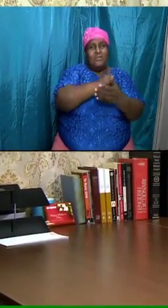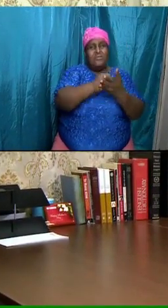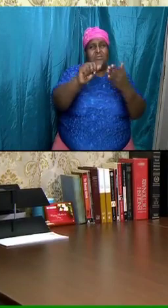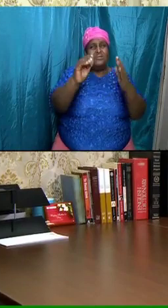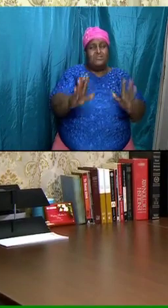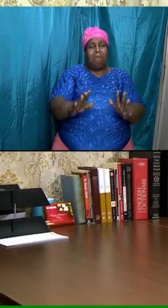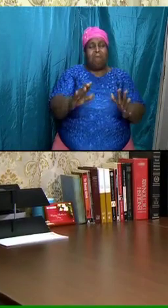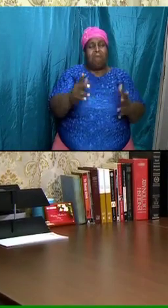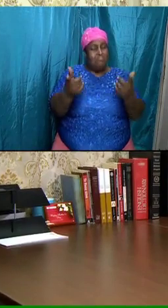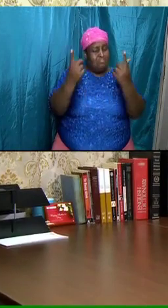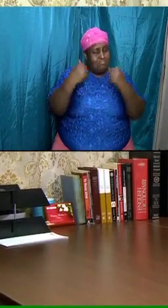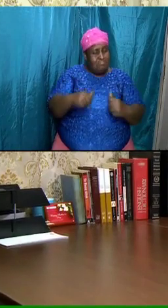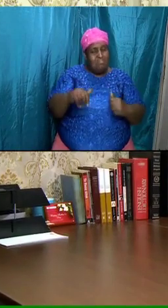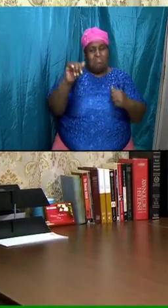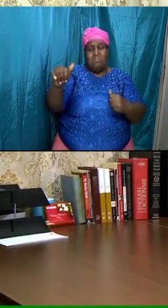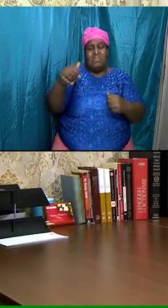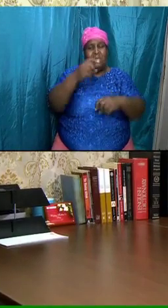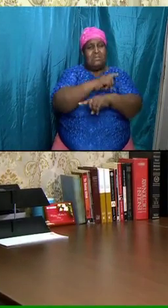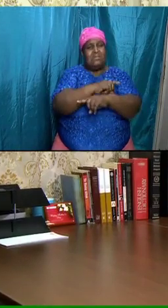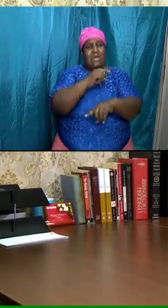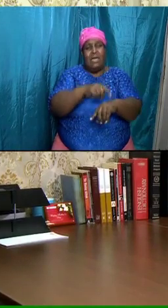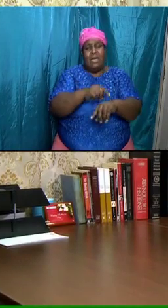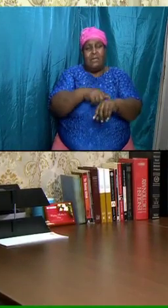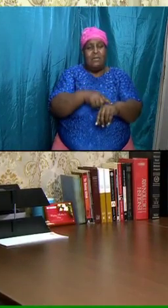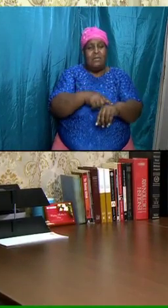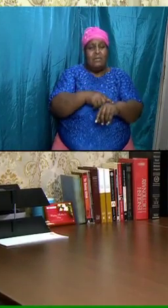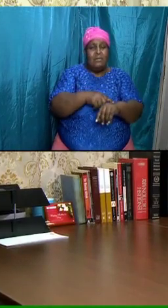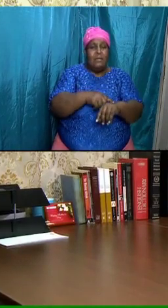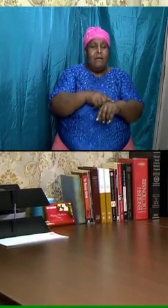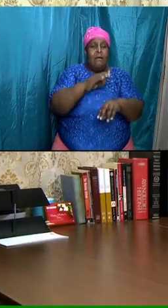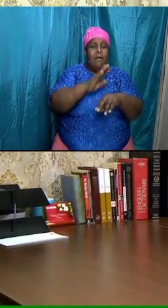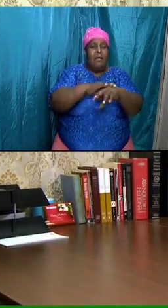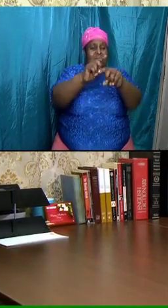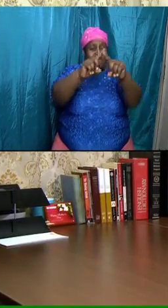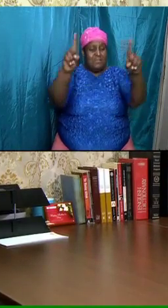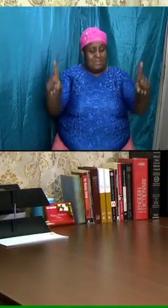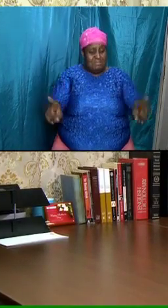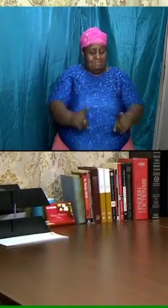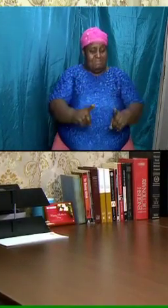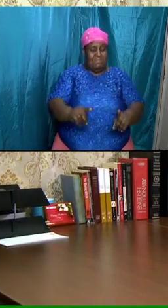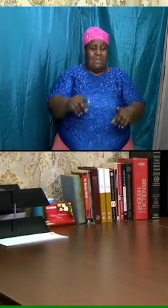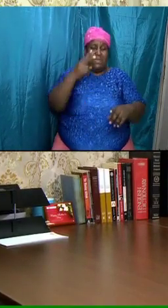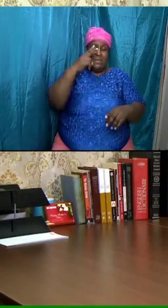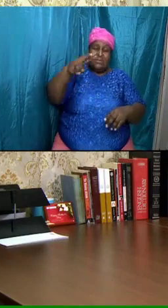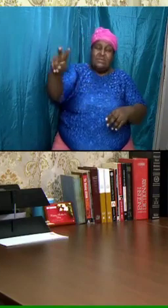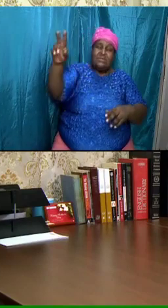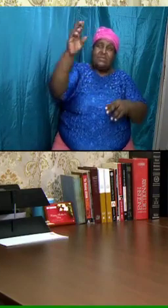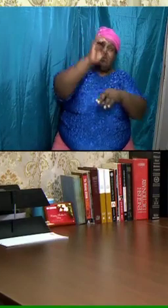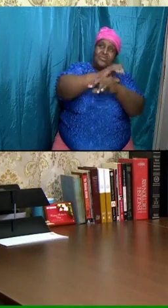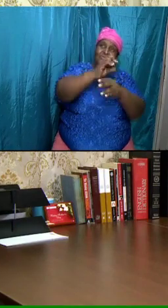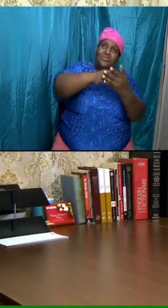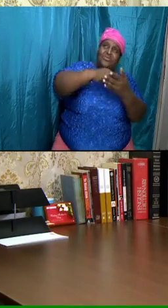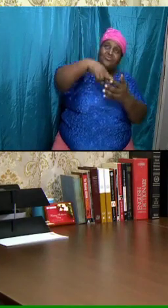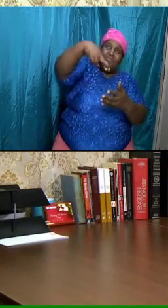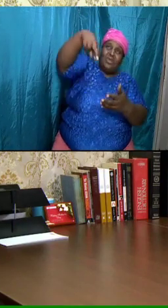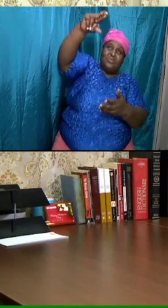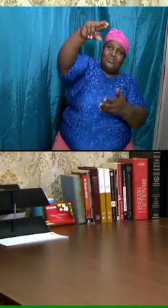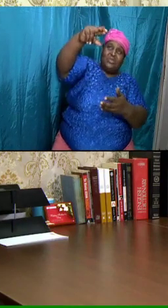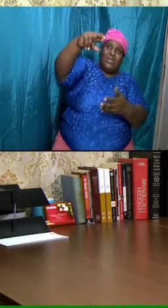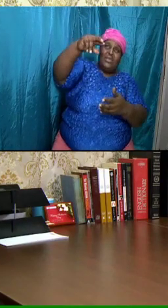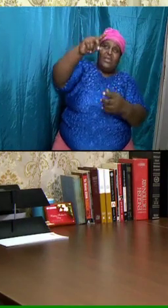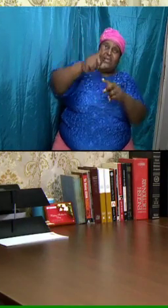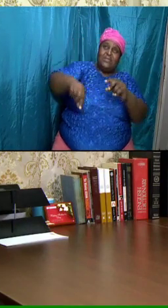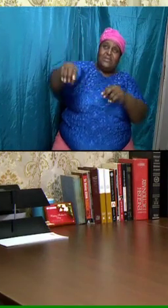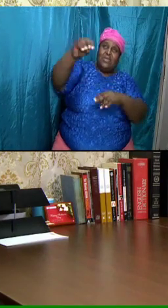that time on the chart on see the church then we saw the church raptured then we saw the church in heaven in